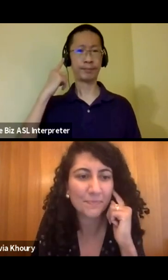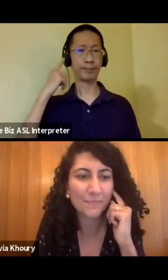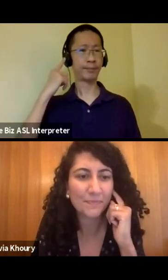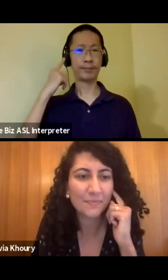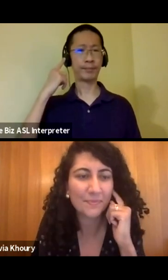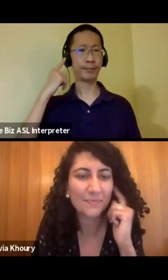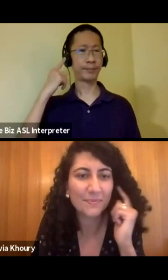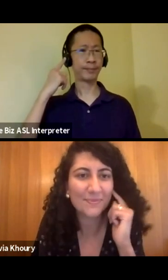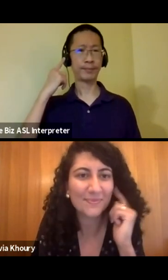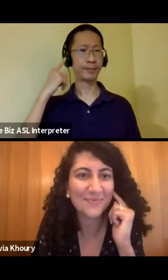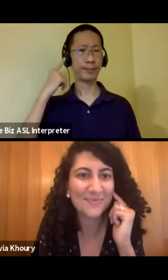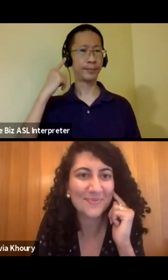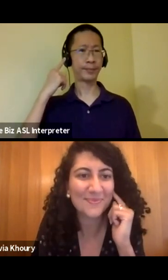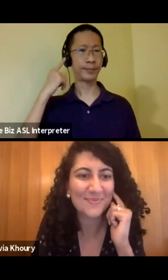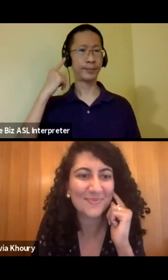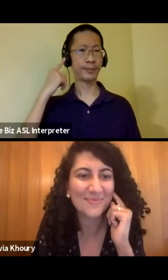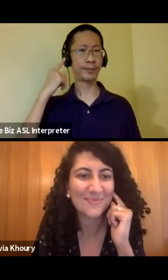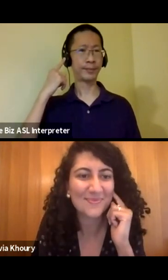Nibra you're muted.